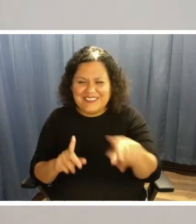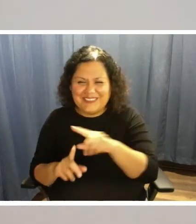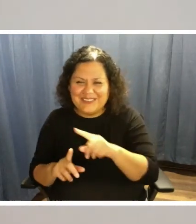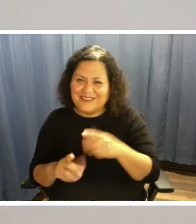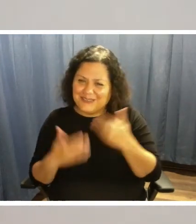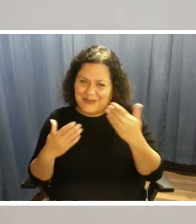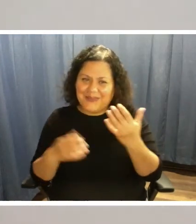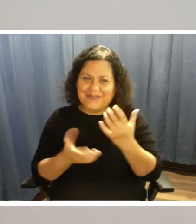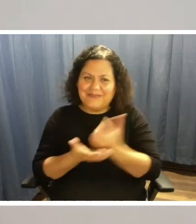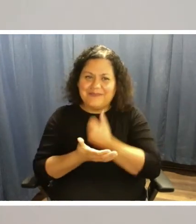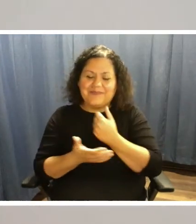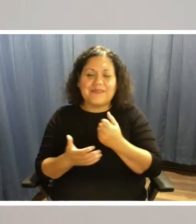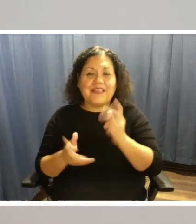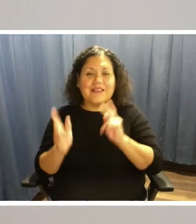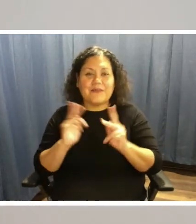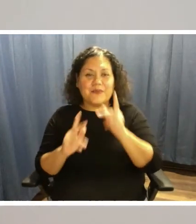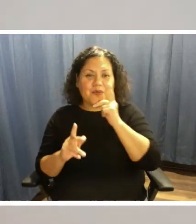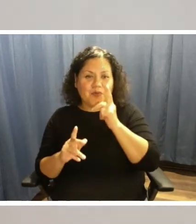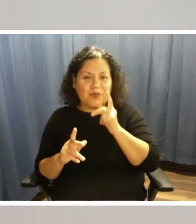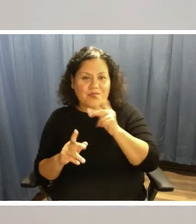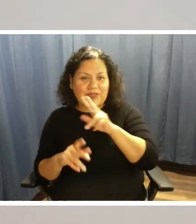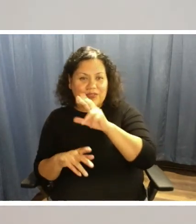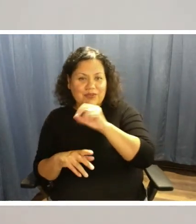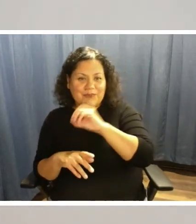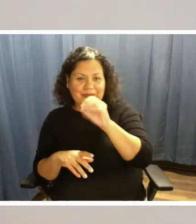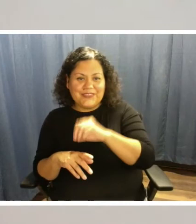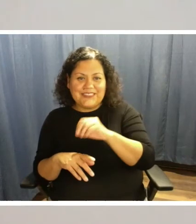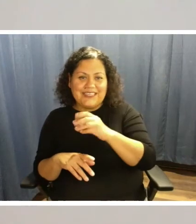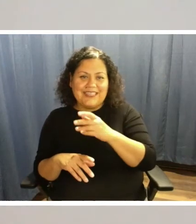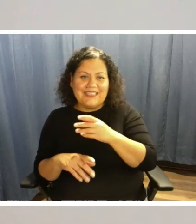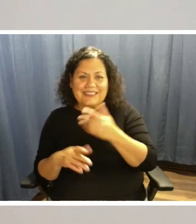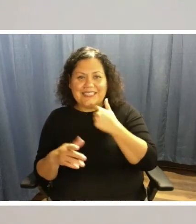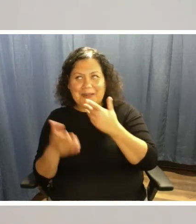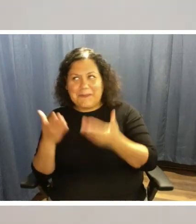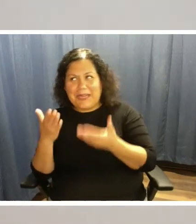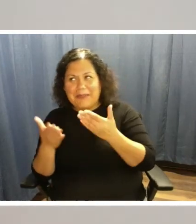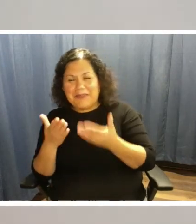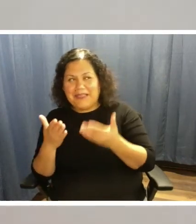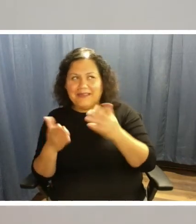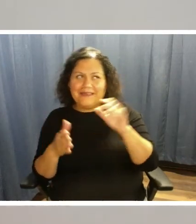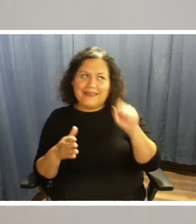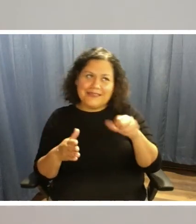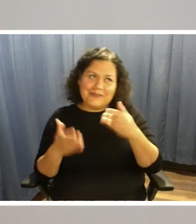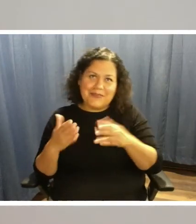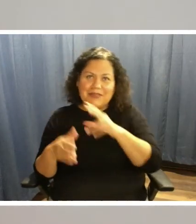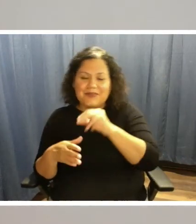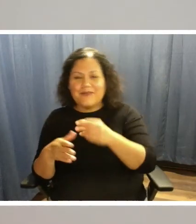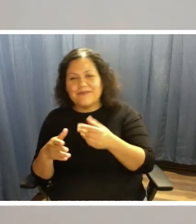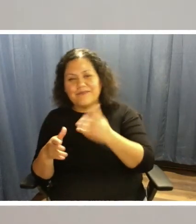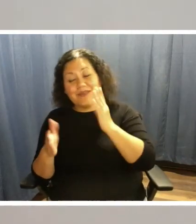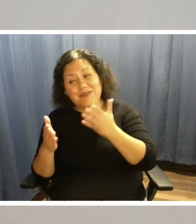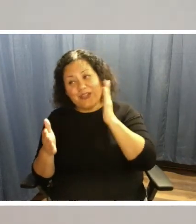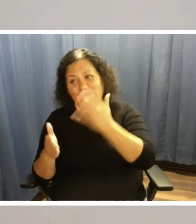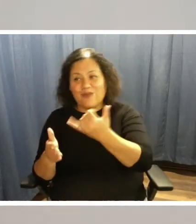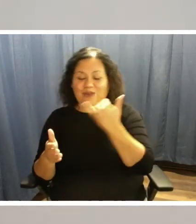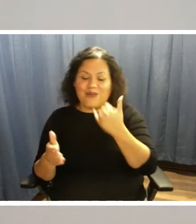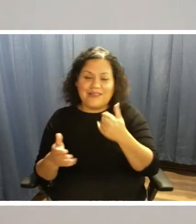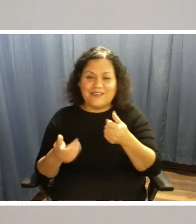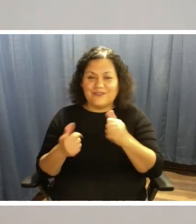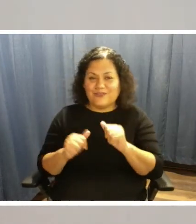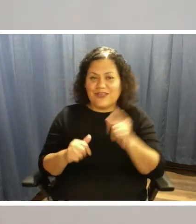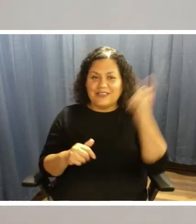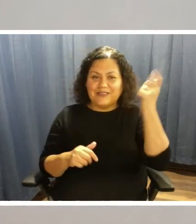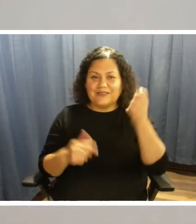the people who are in the 30 percentile saying maybe, maybe you'll give us a call and try the subscription